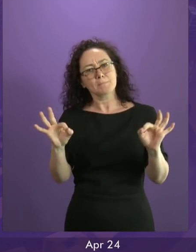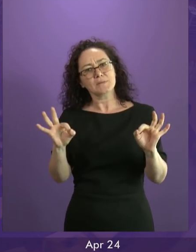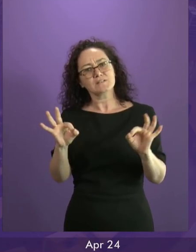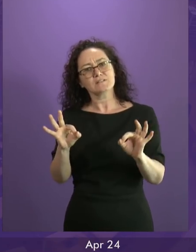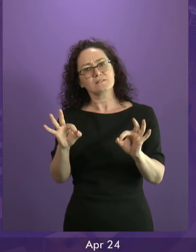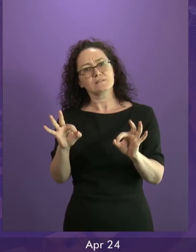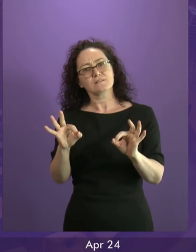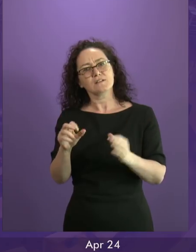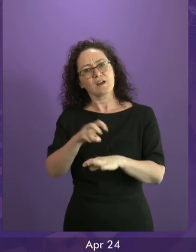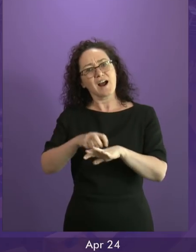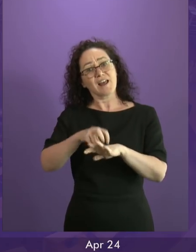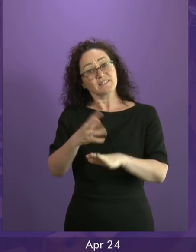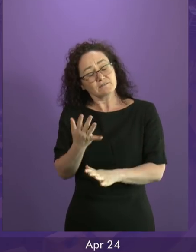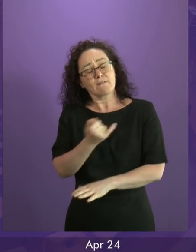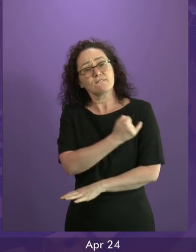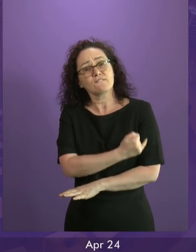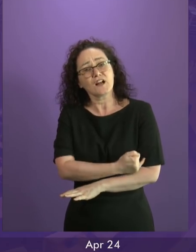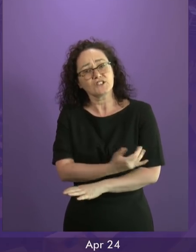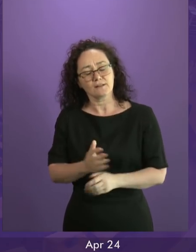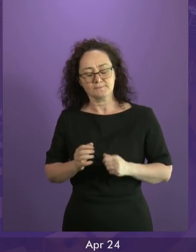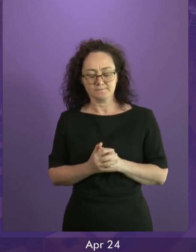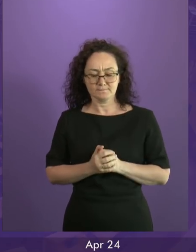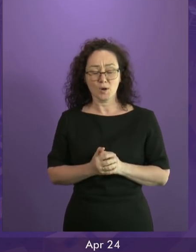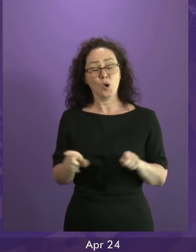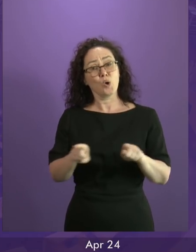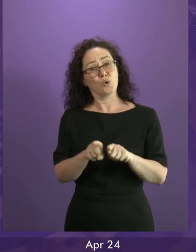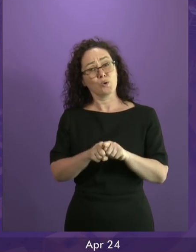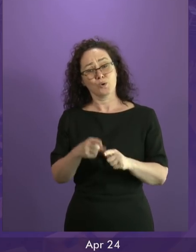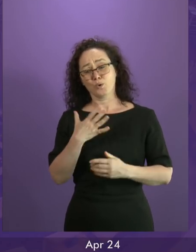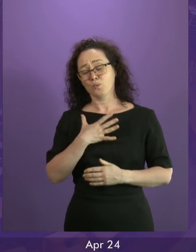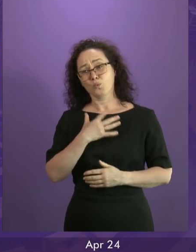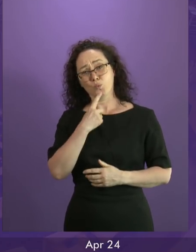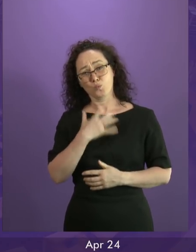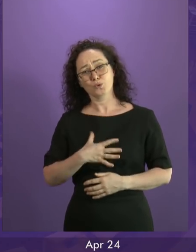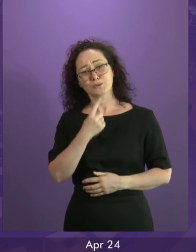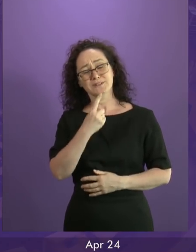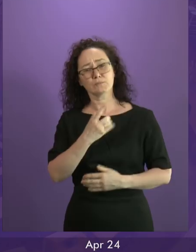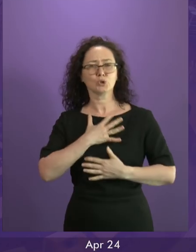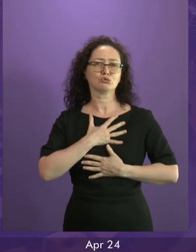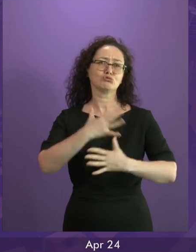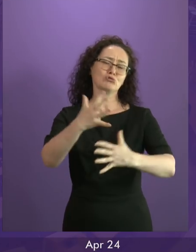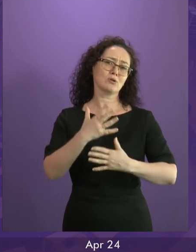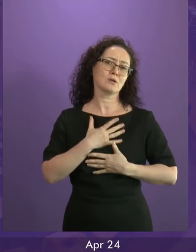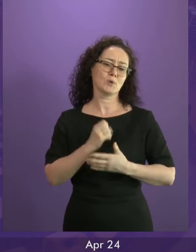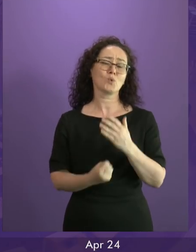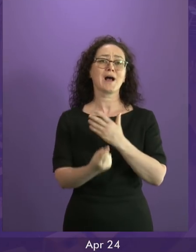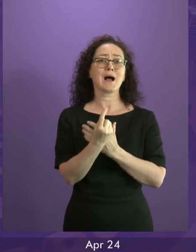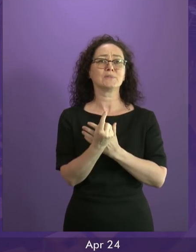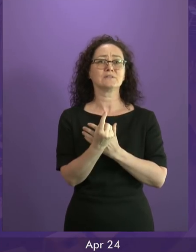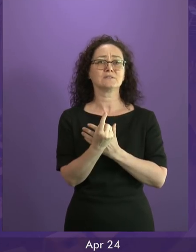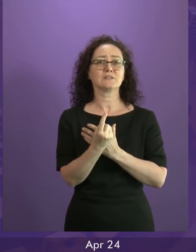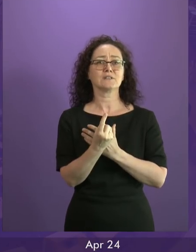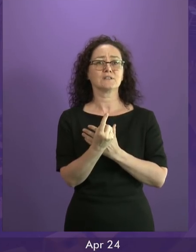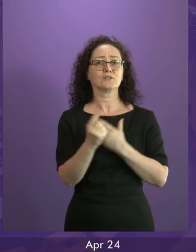protected. I would also like to express my shock and sadness at the horrific attacks in Sri Lanka on Sunday.